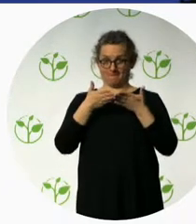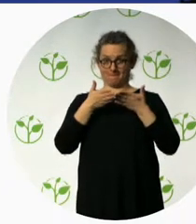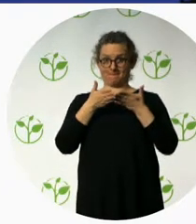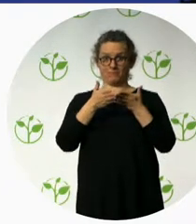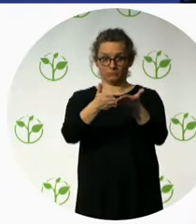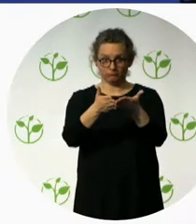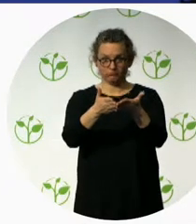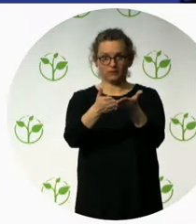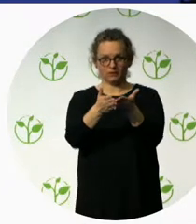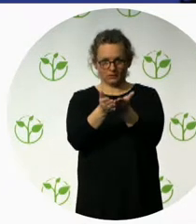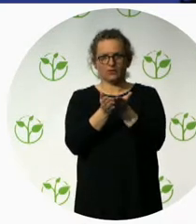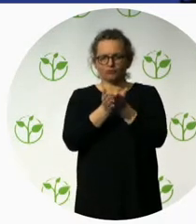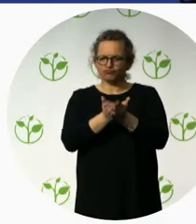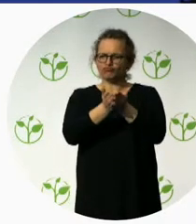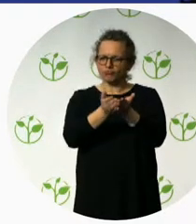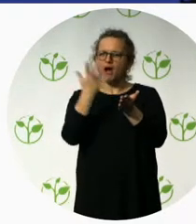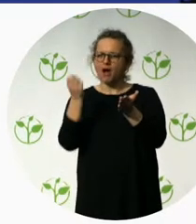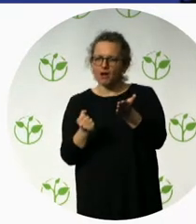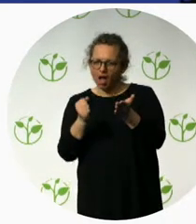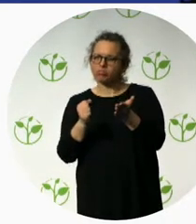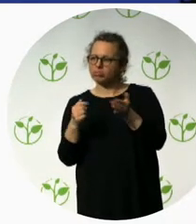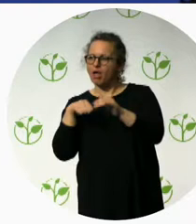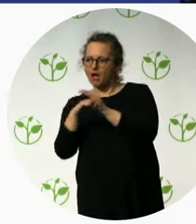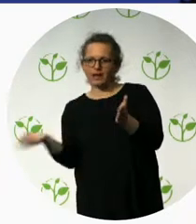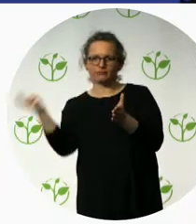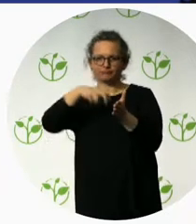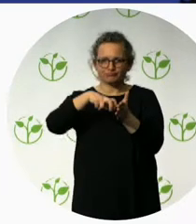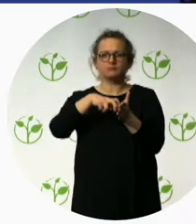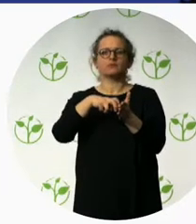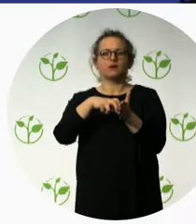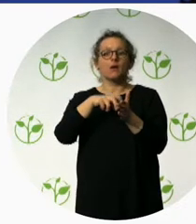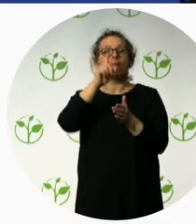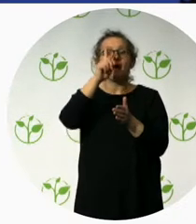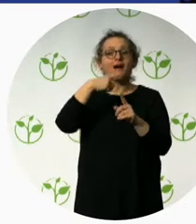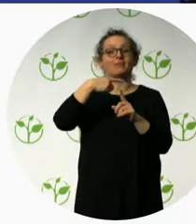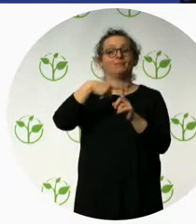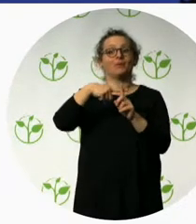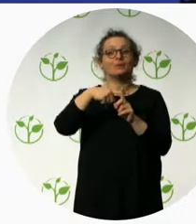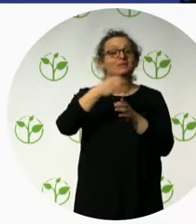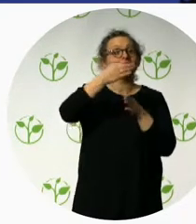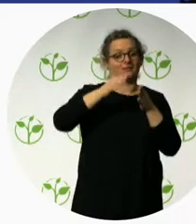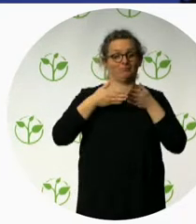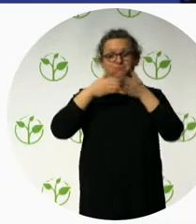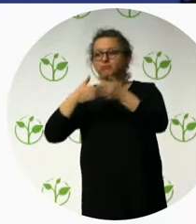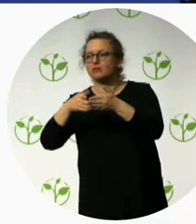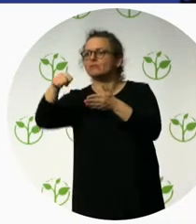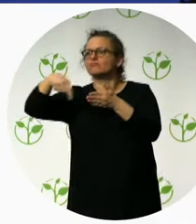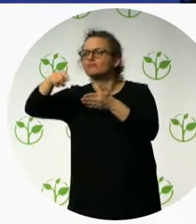actually, there is a good standard of accessibility somehow, and to the territory. Then, I think,